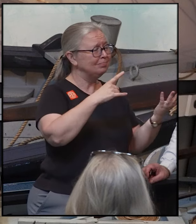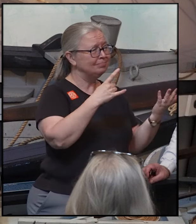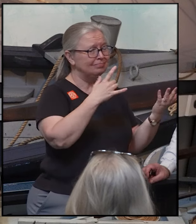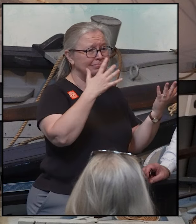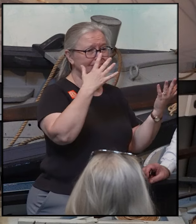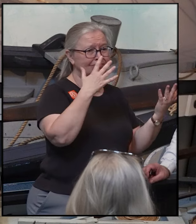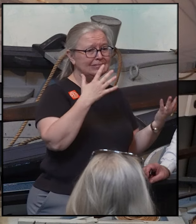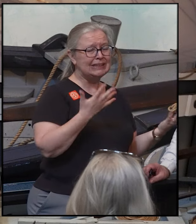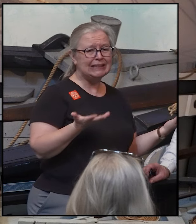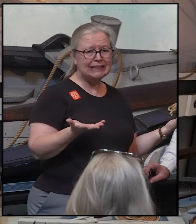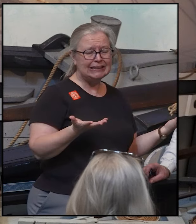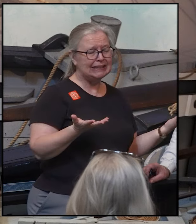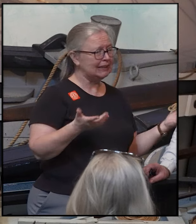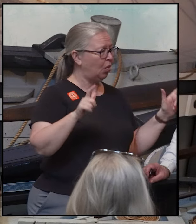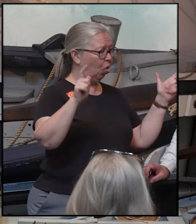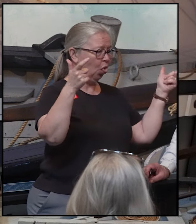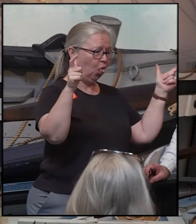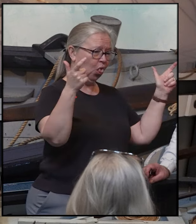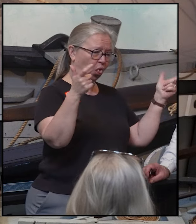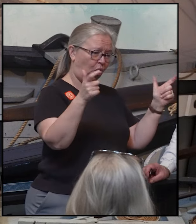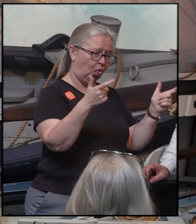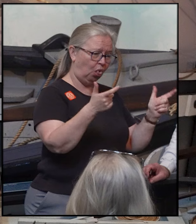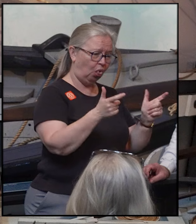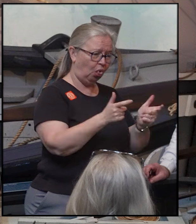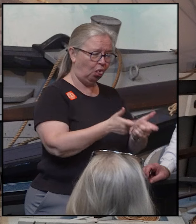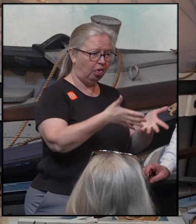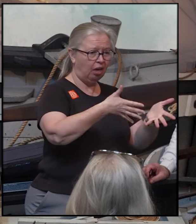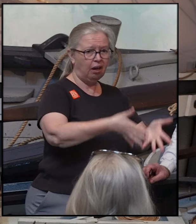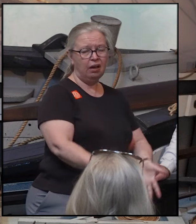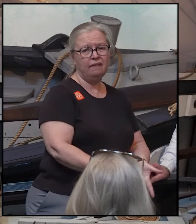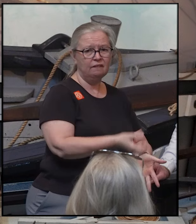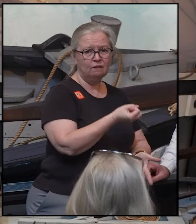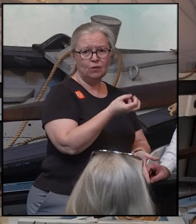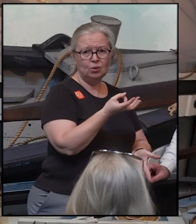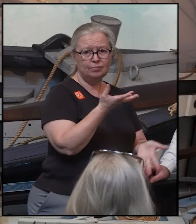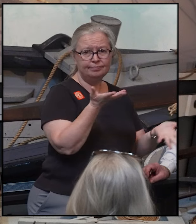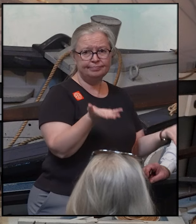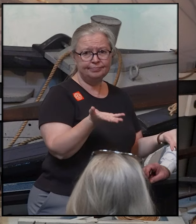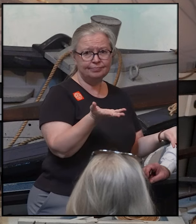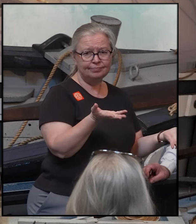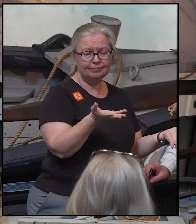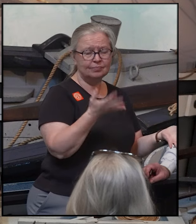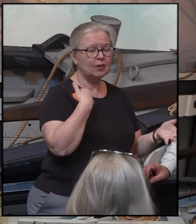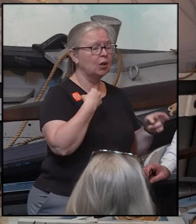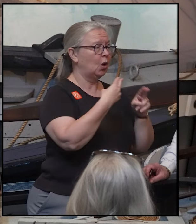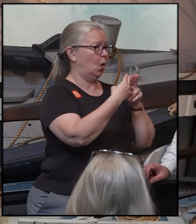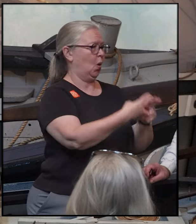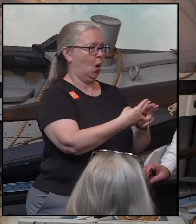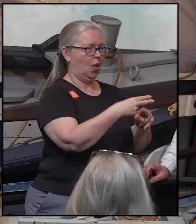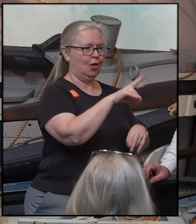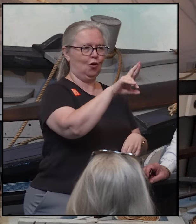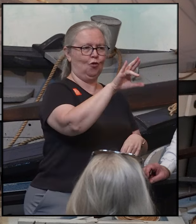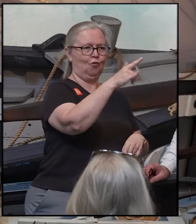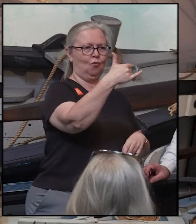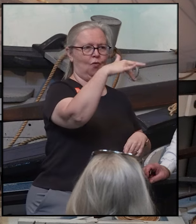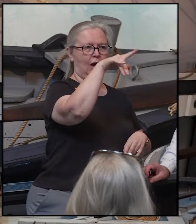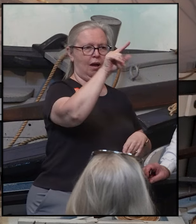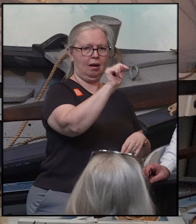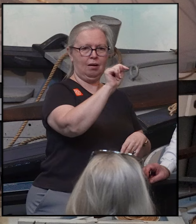though, it isn't dying out unless we do something about it. And they called it the right whale.